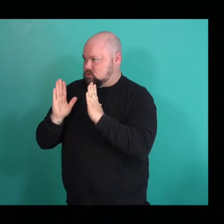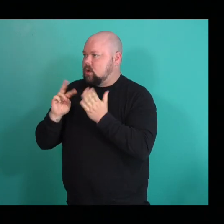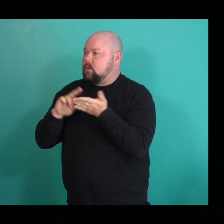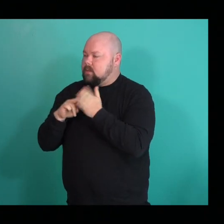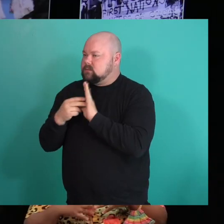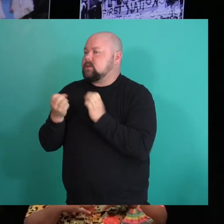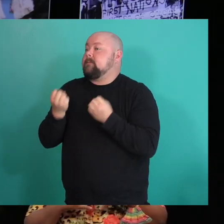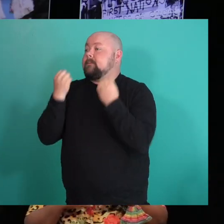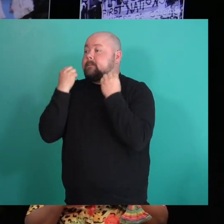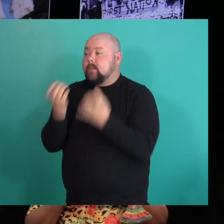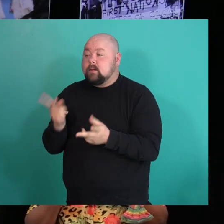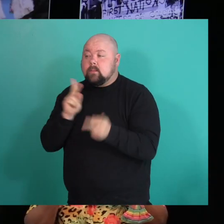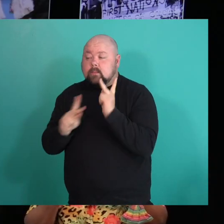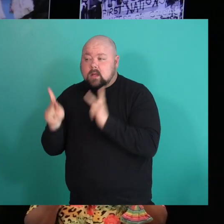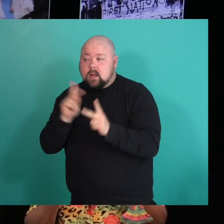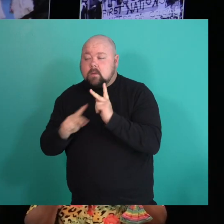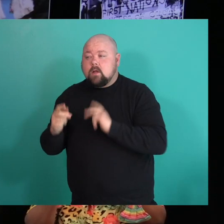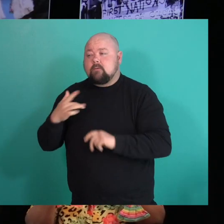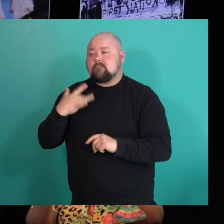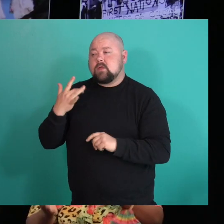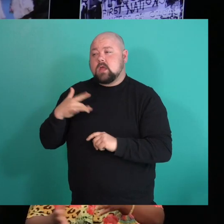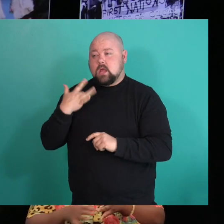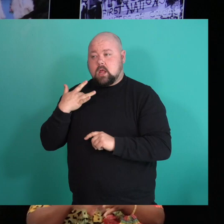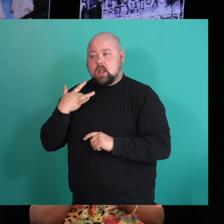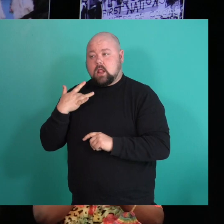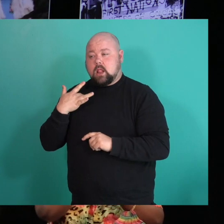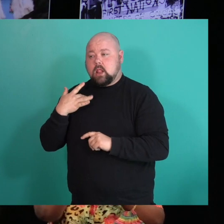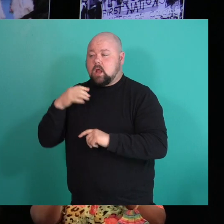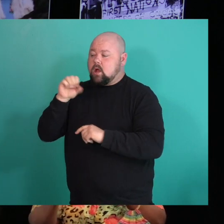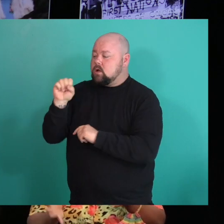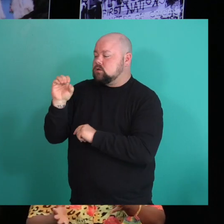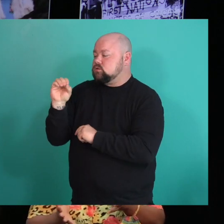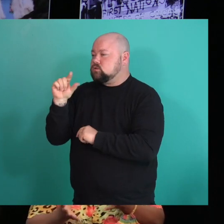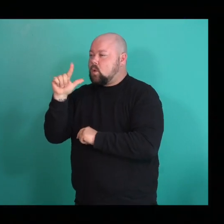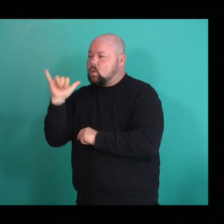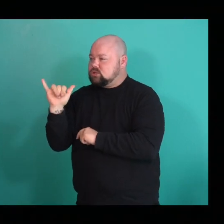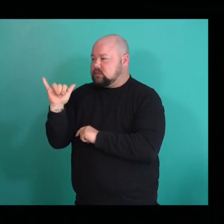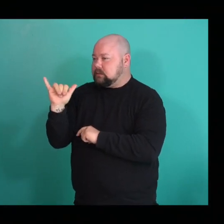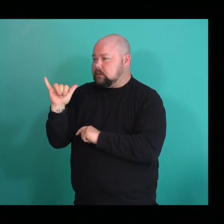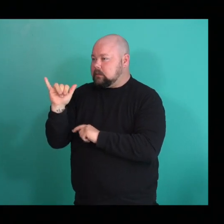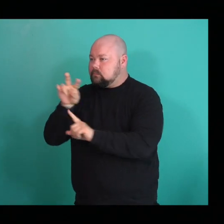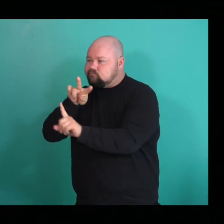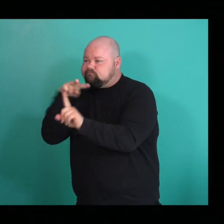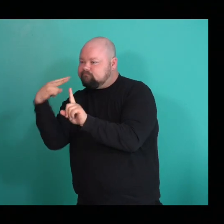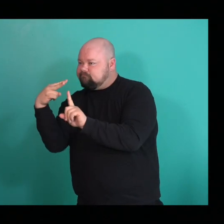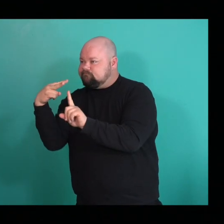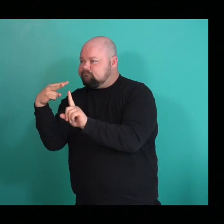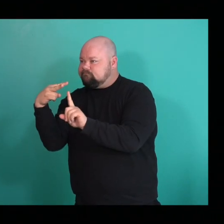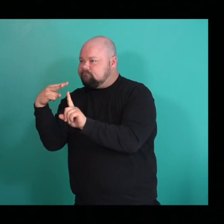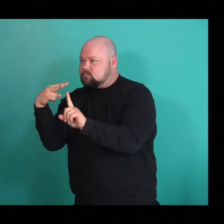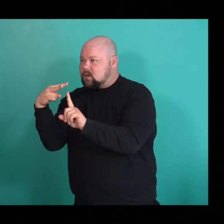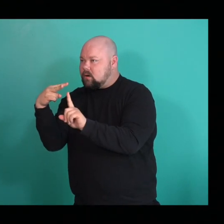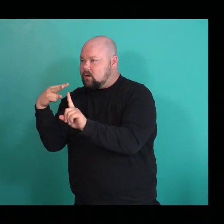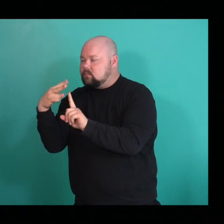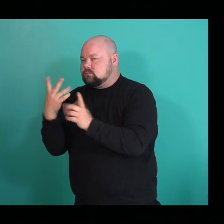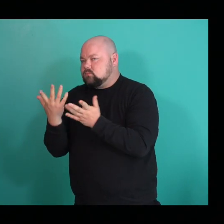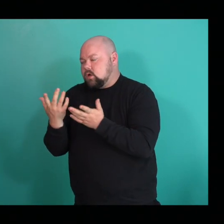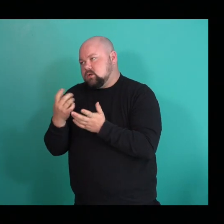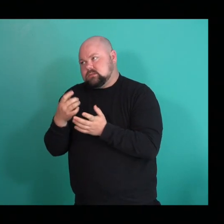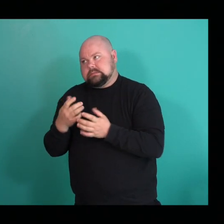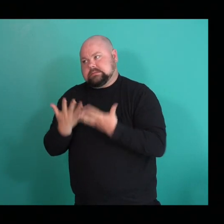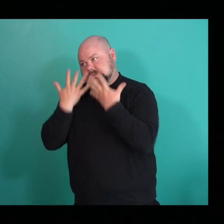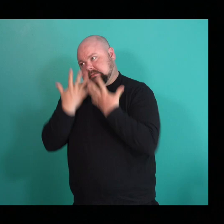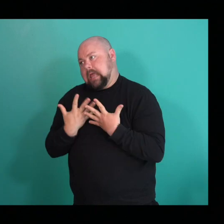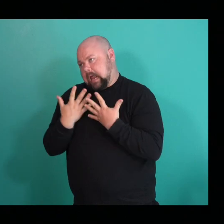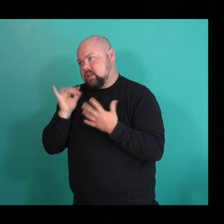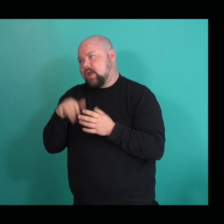view like the Soji sort of way of thinking as like, unfortunate, this is an unfortunate word, but